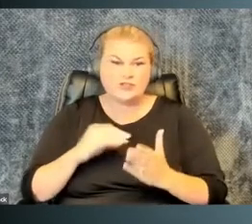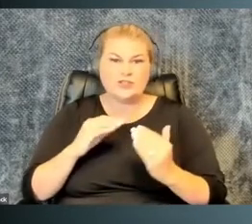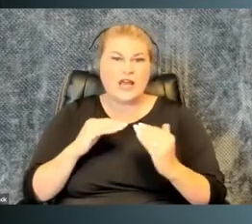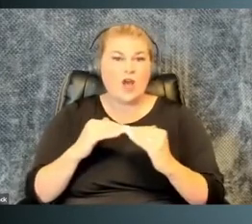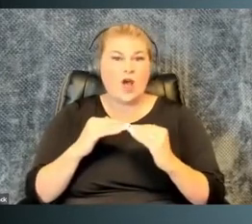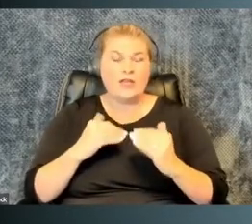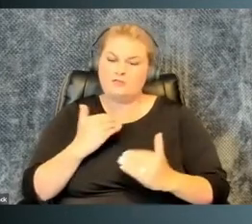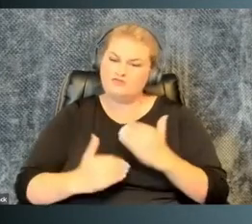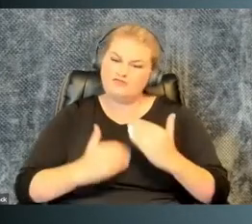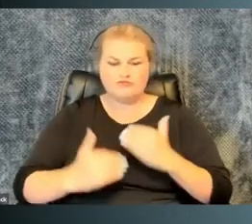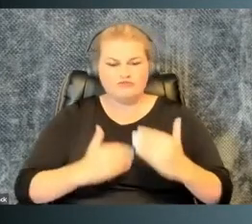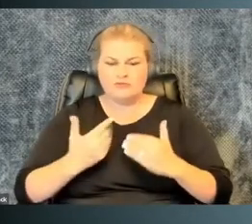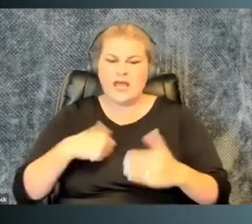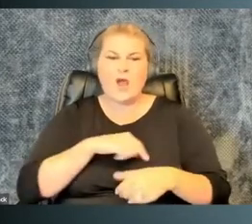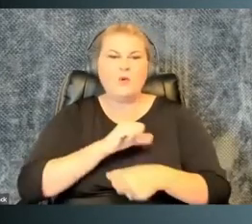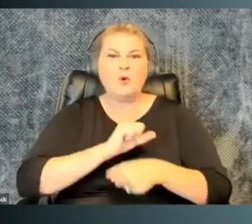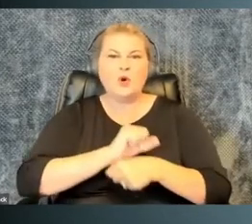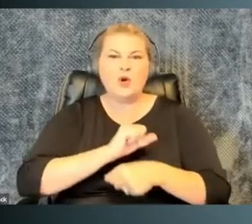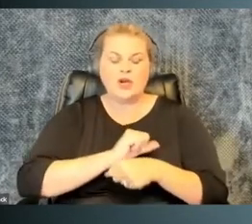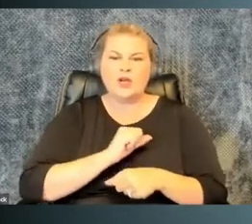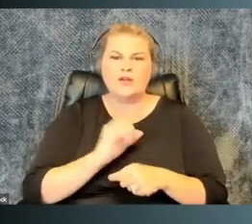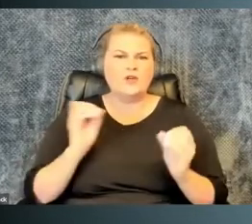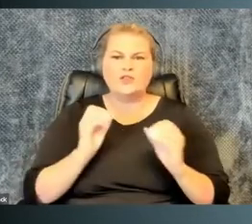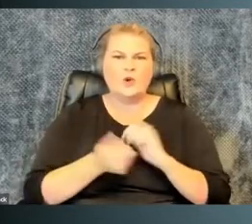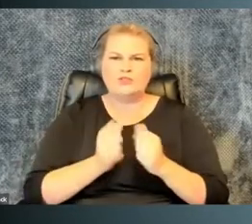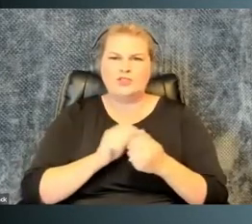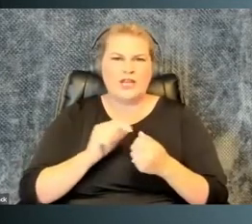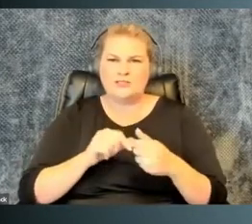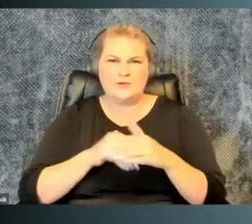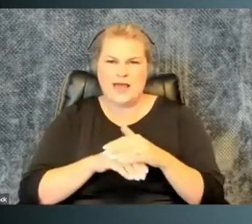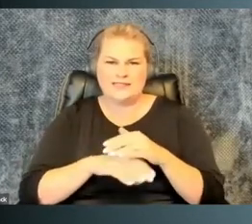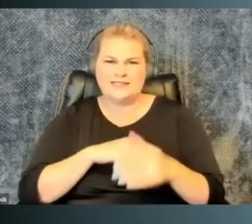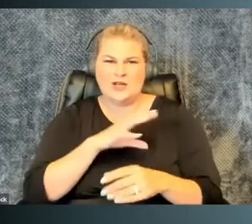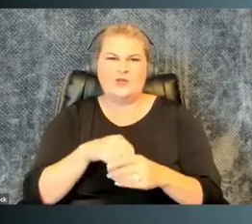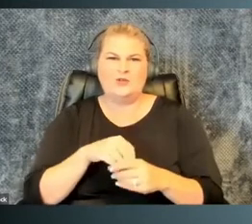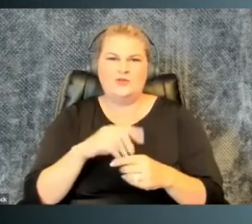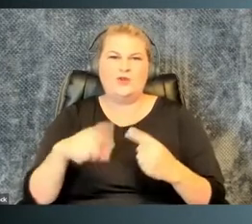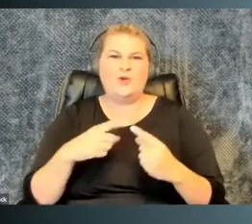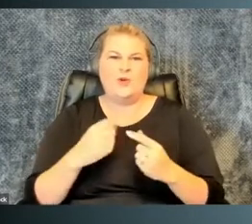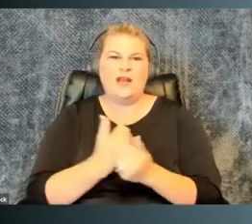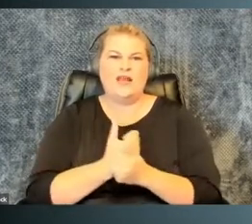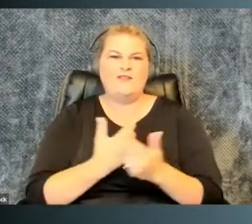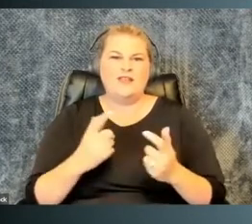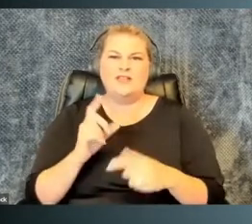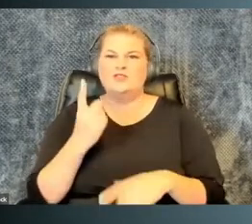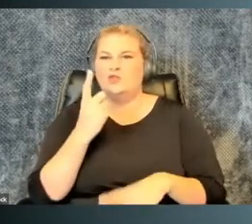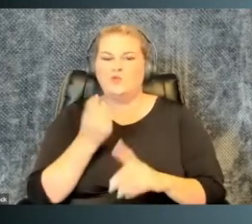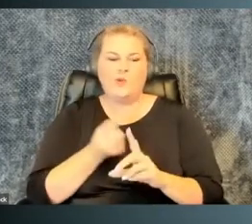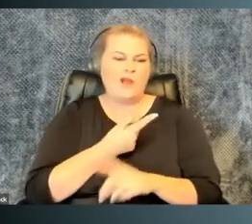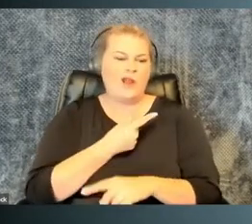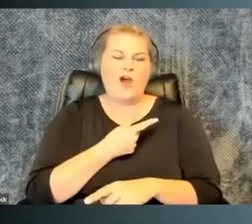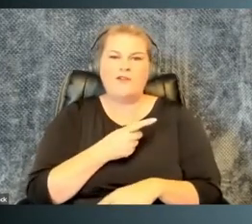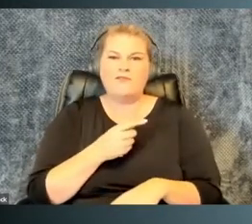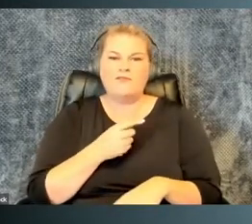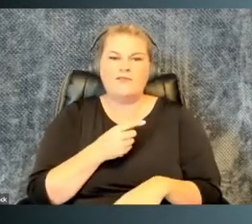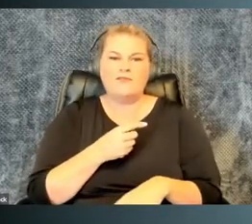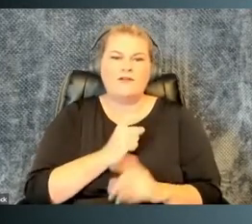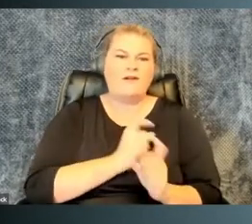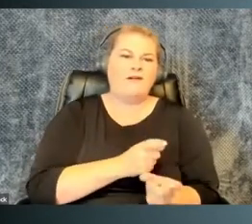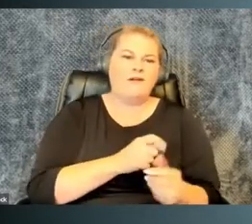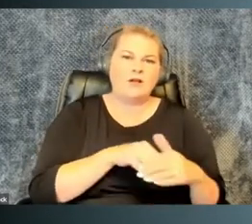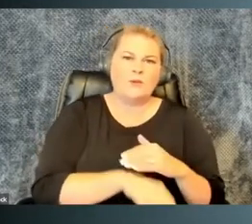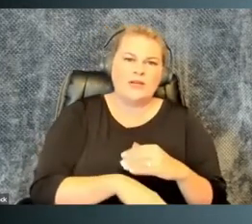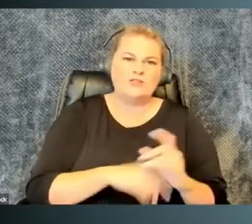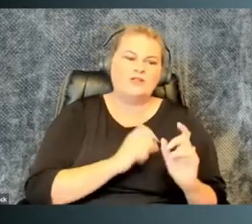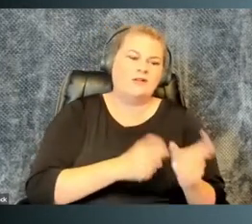researchers and colleagues, go about our business. There's no change to access and inclusion when everything is one-off